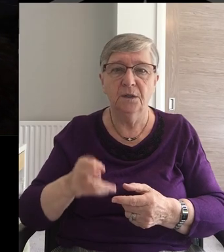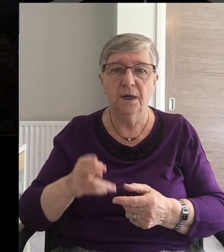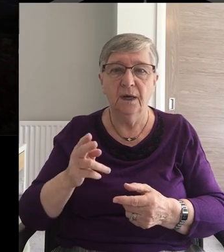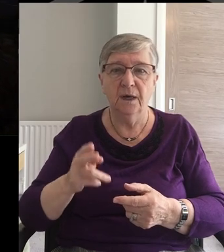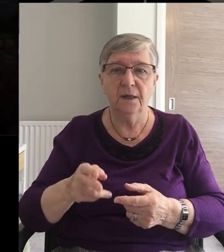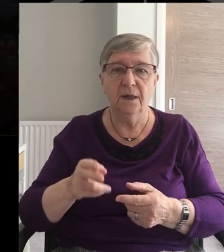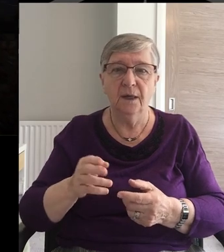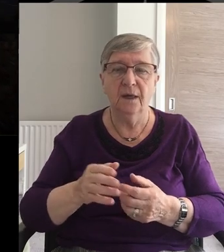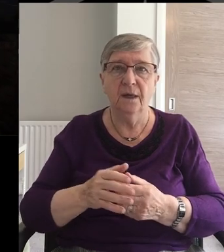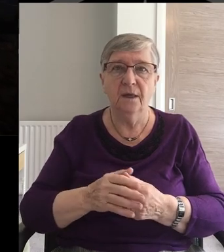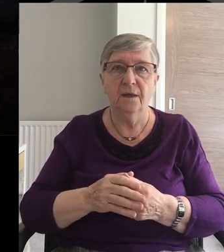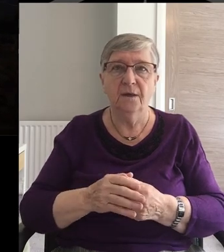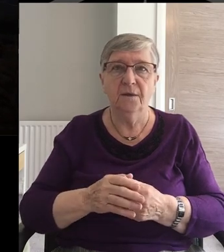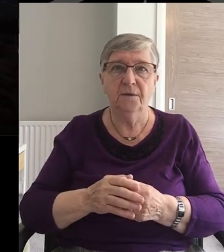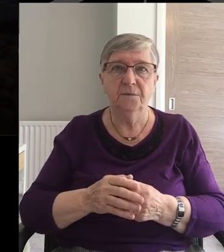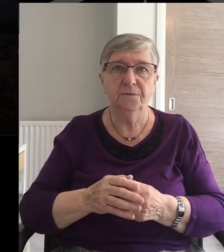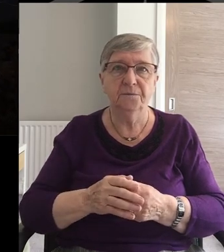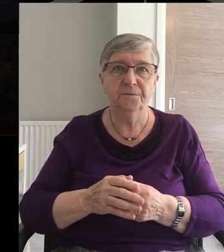again